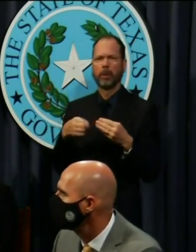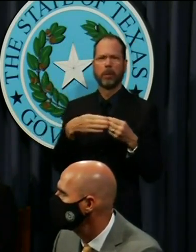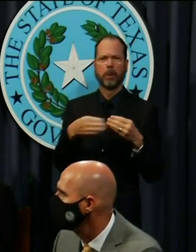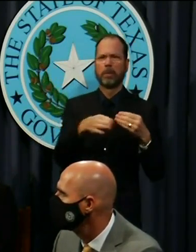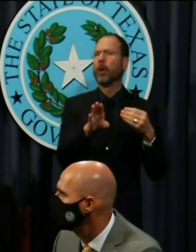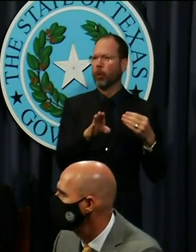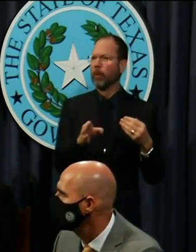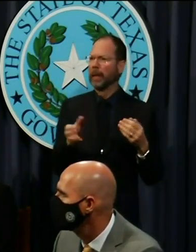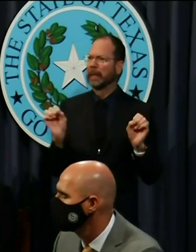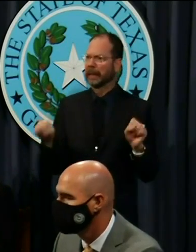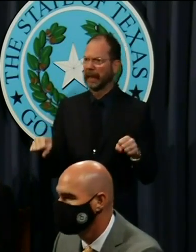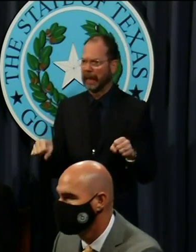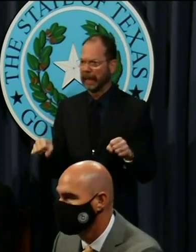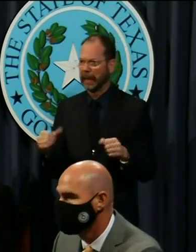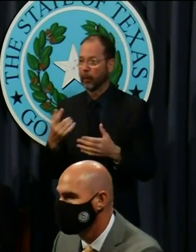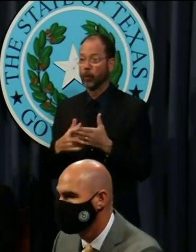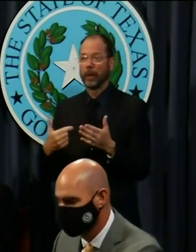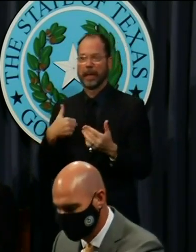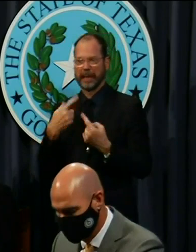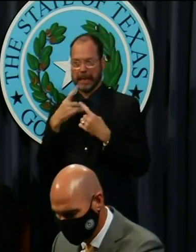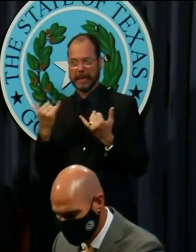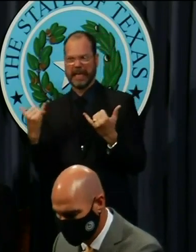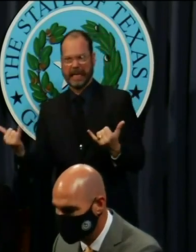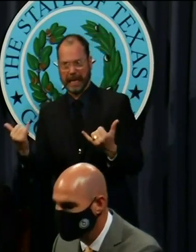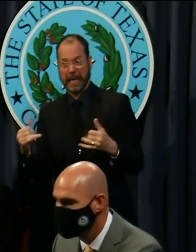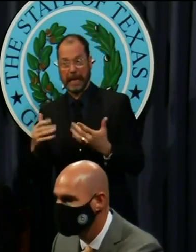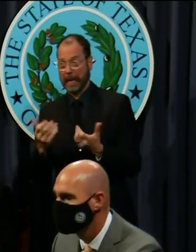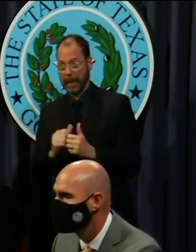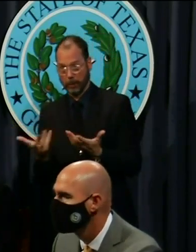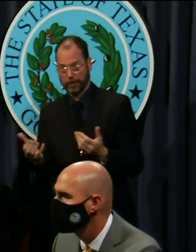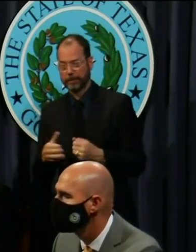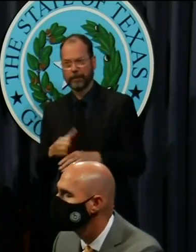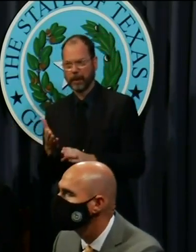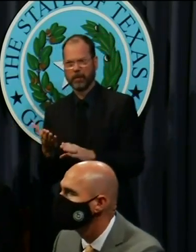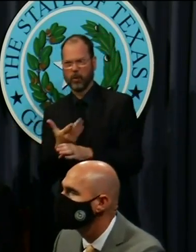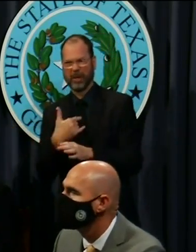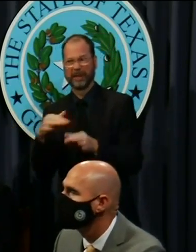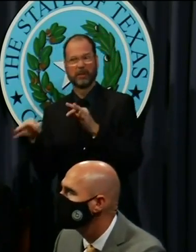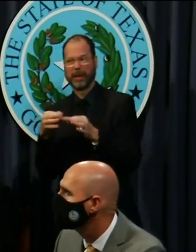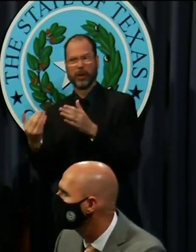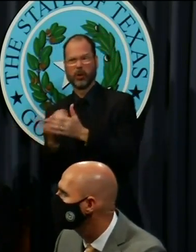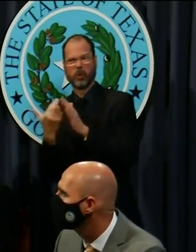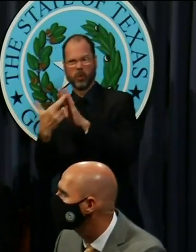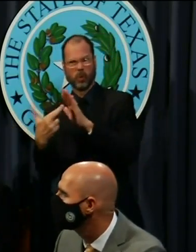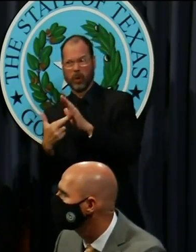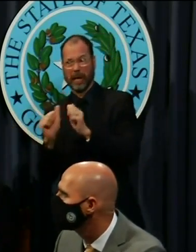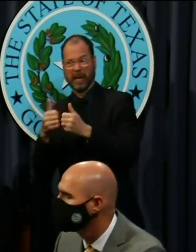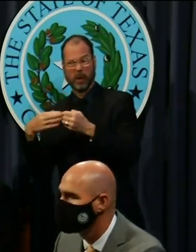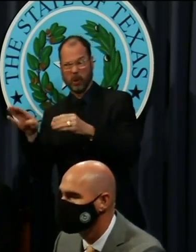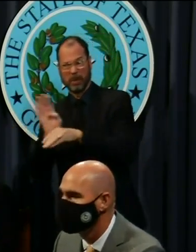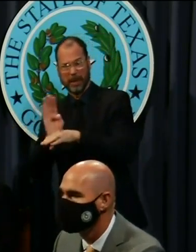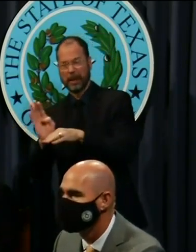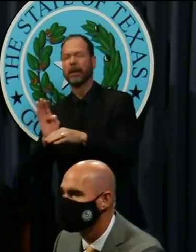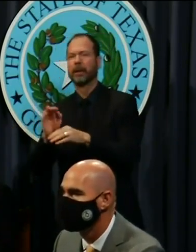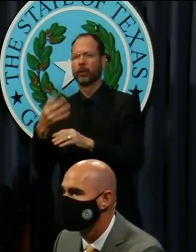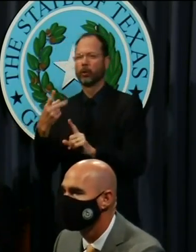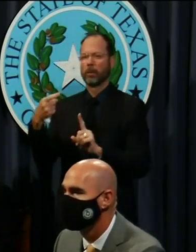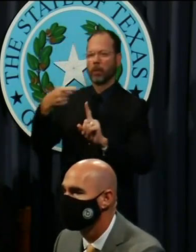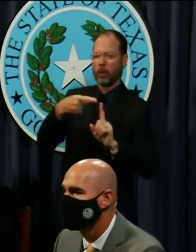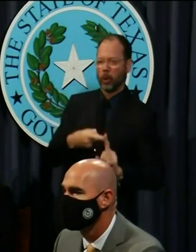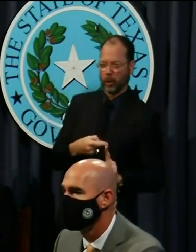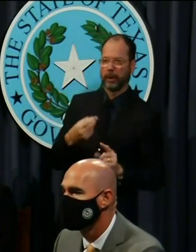capacity announced today. However, before going over the new standards, let me make two quick points.